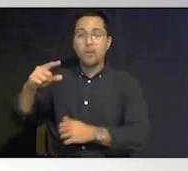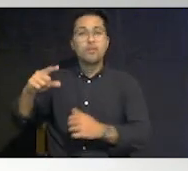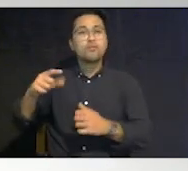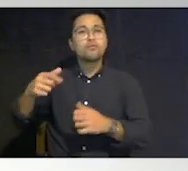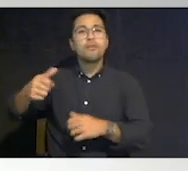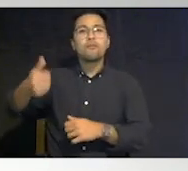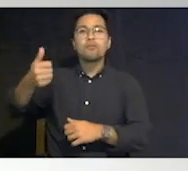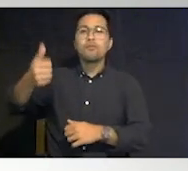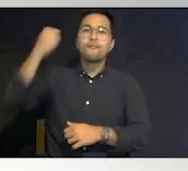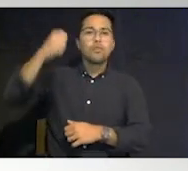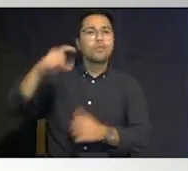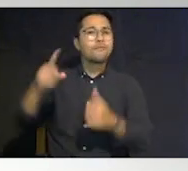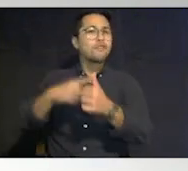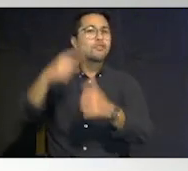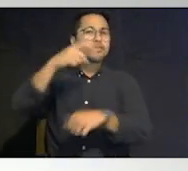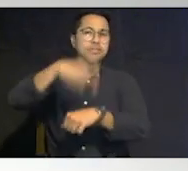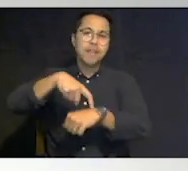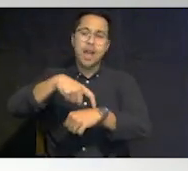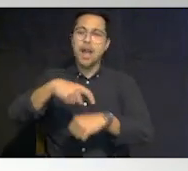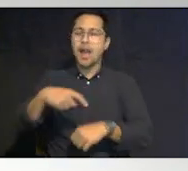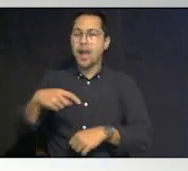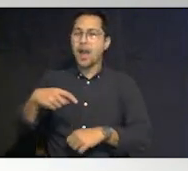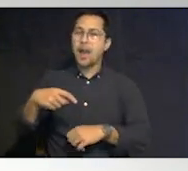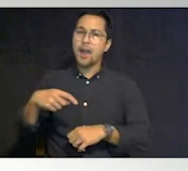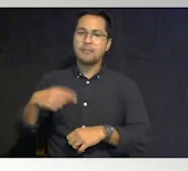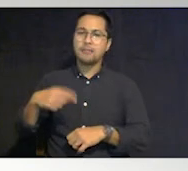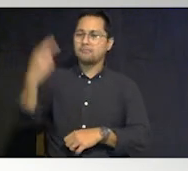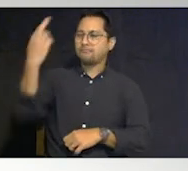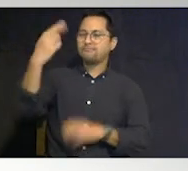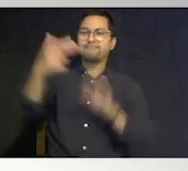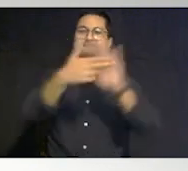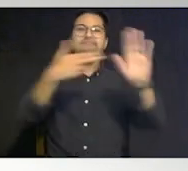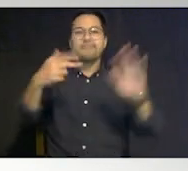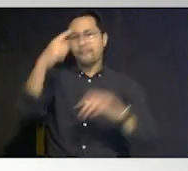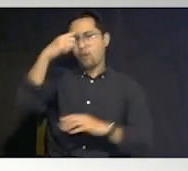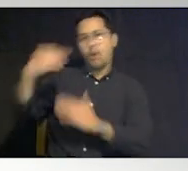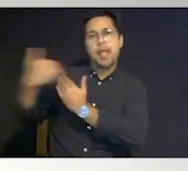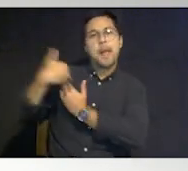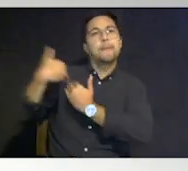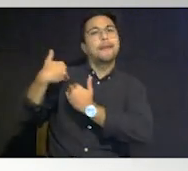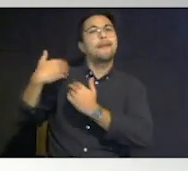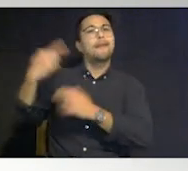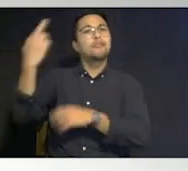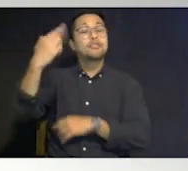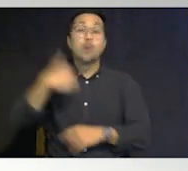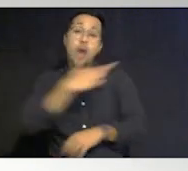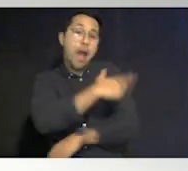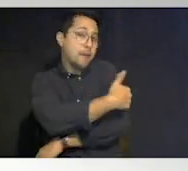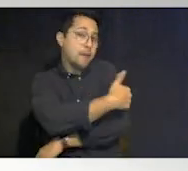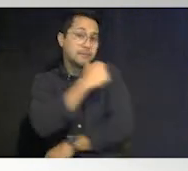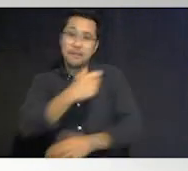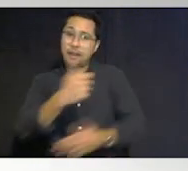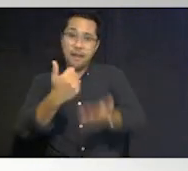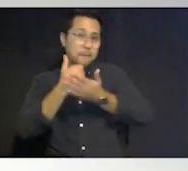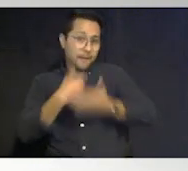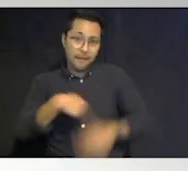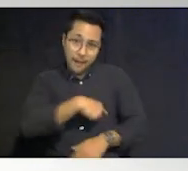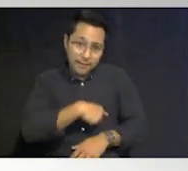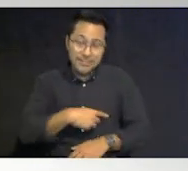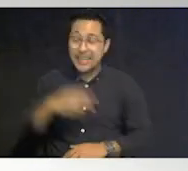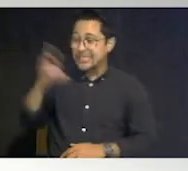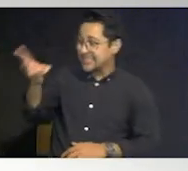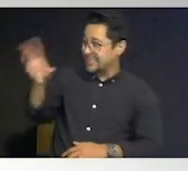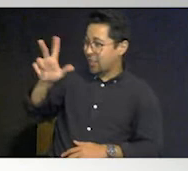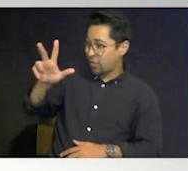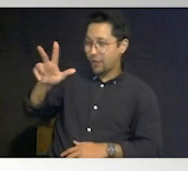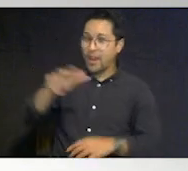our patients citing liability reasons so the hospitals are no longer helping us and 63 out